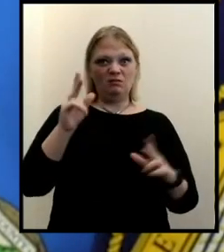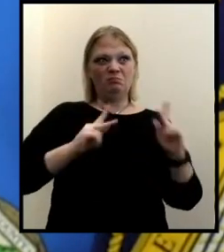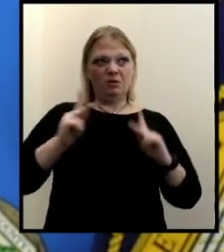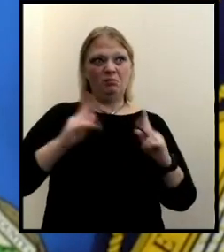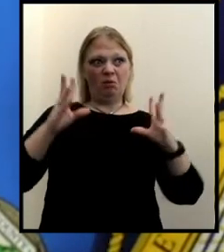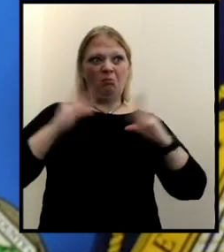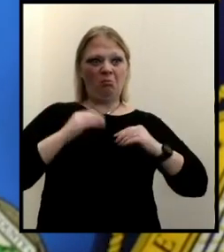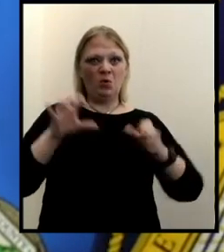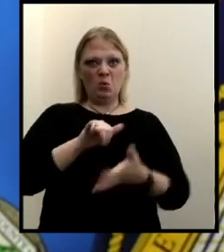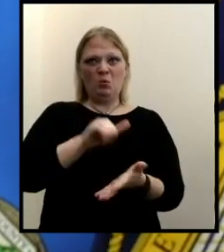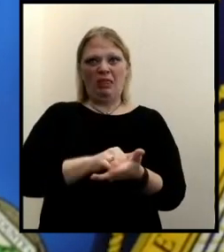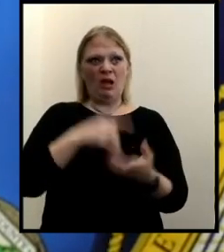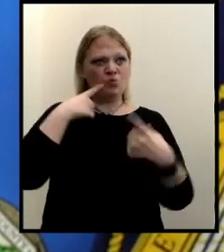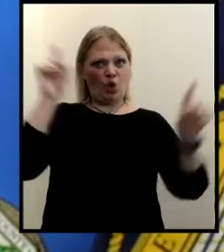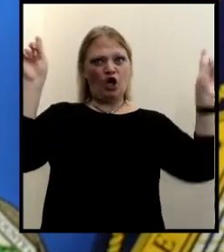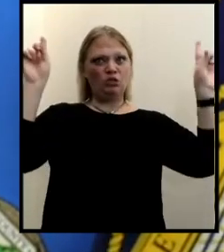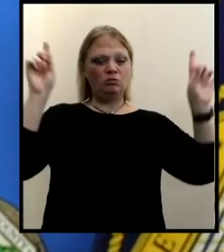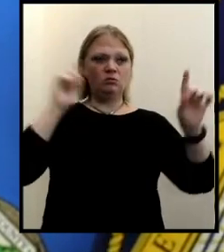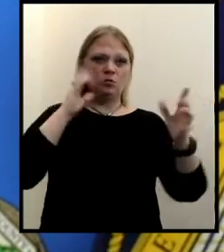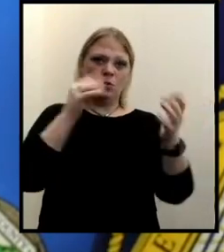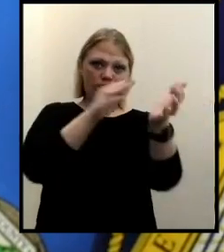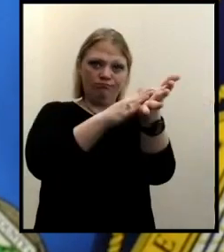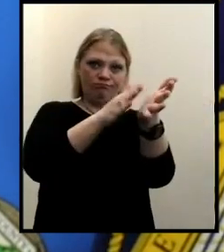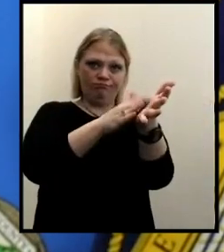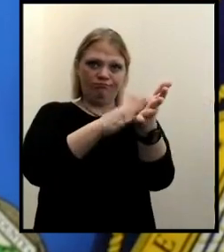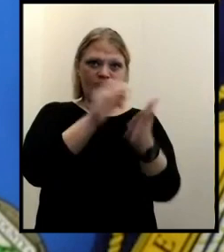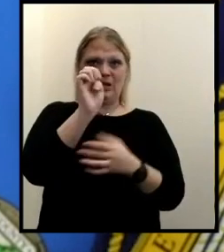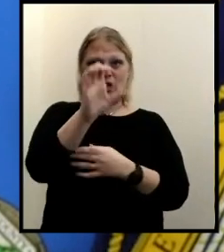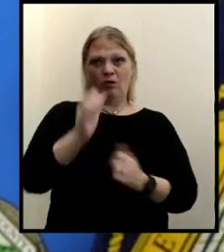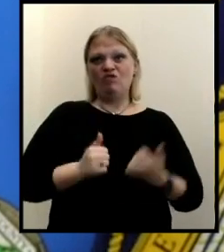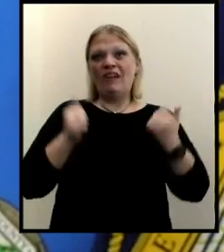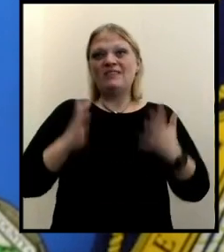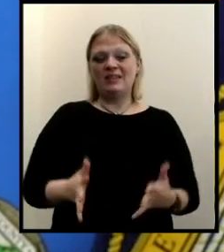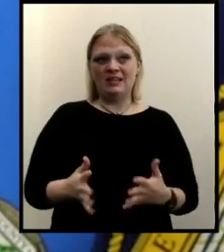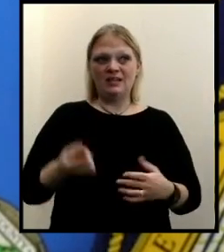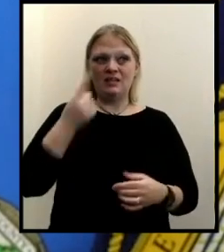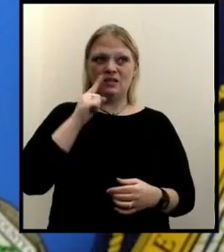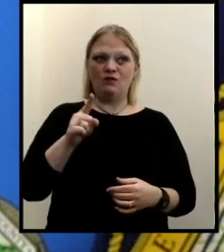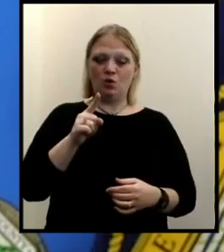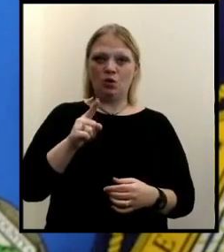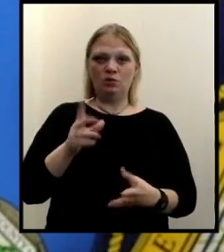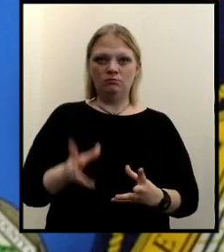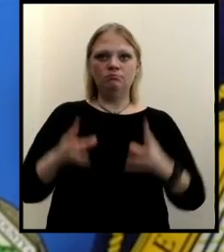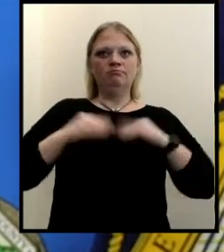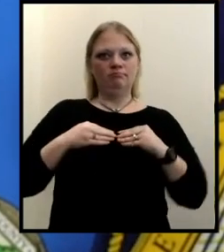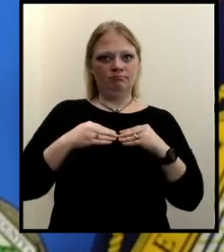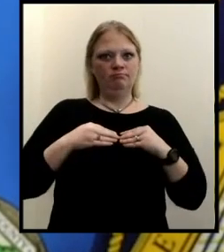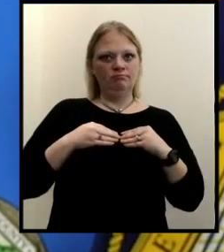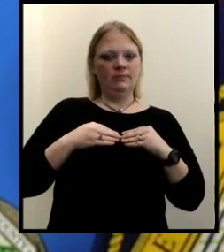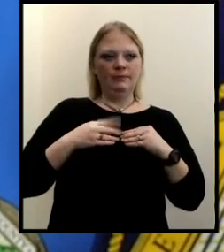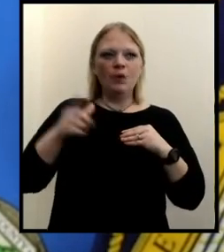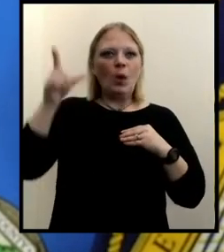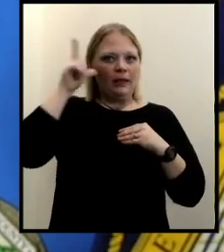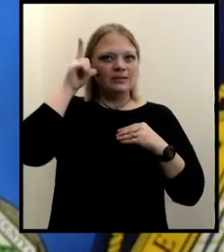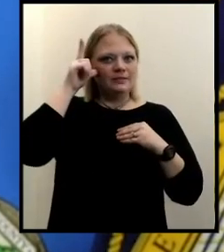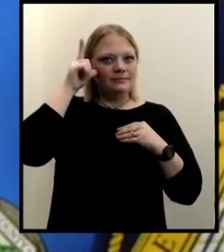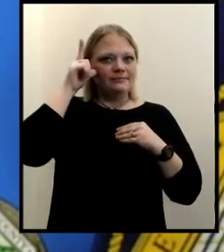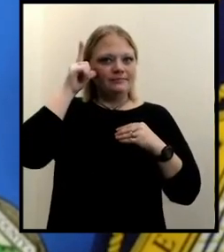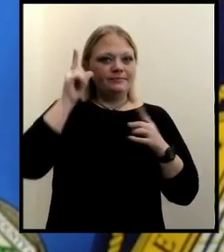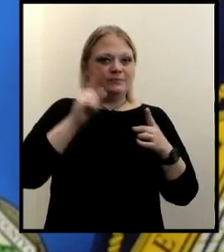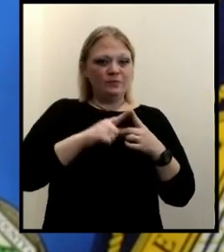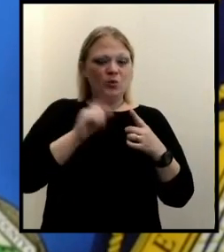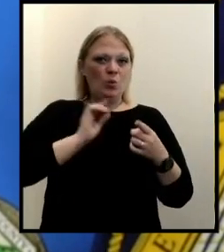it seemed like people been doing it and it's worked and so I really want to commend Erie County residents for pulling it together and